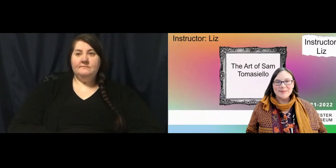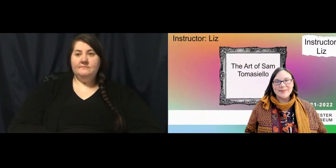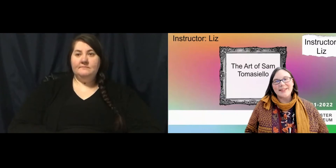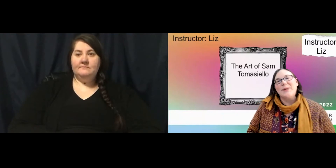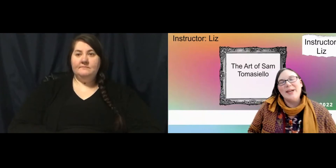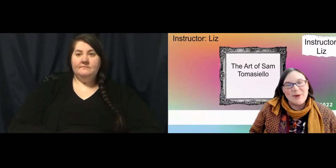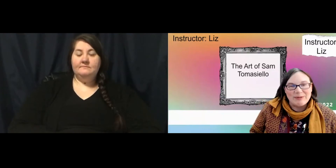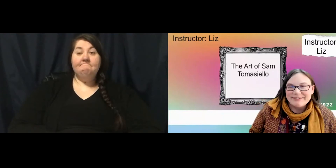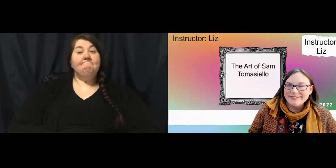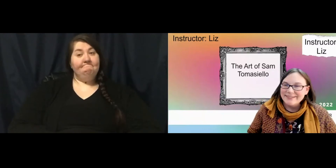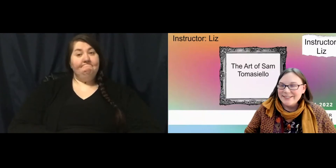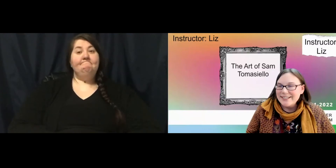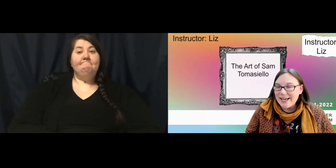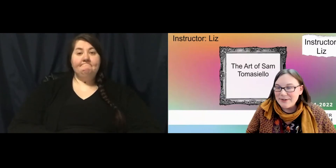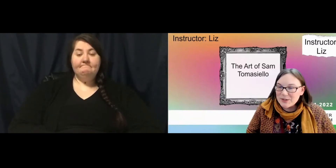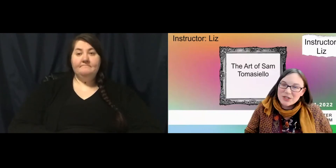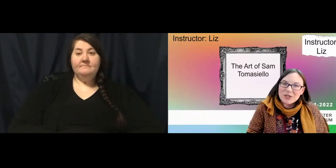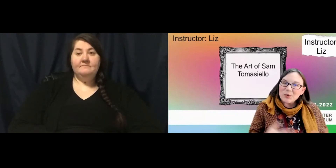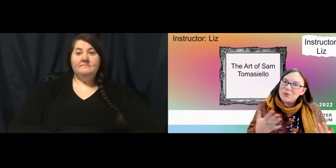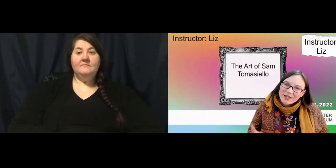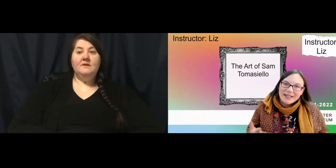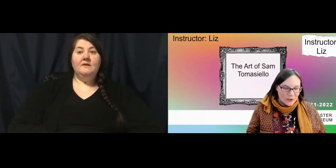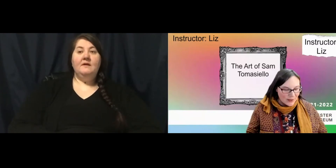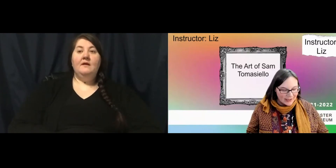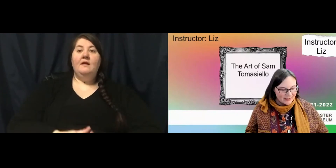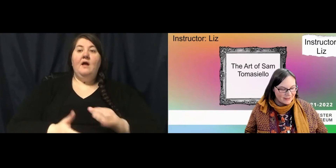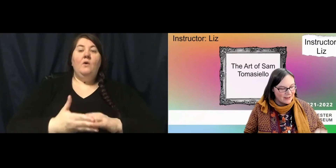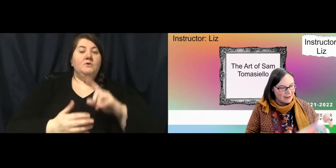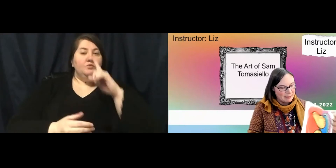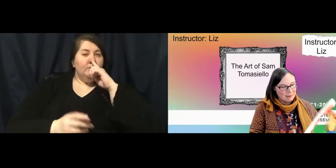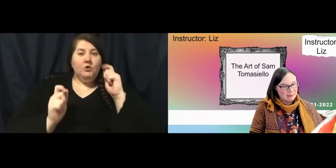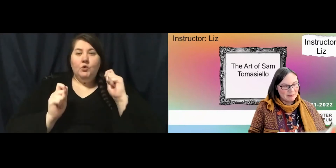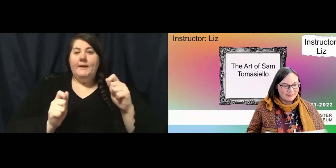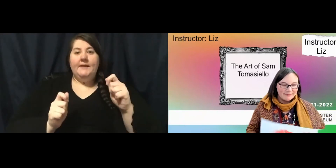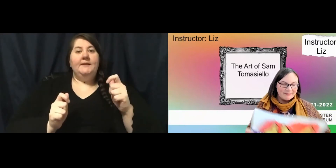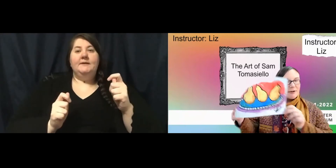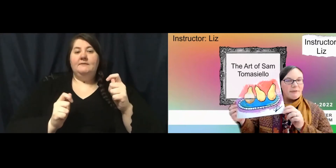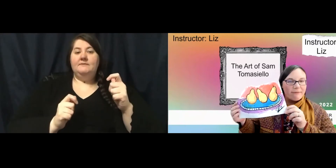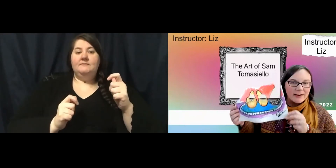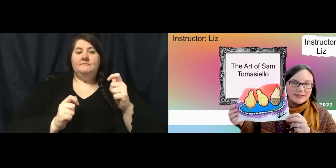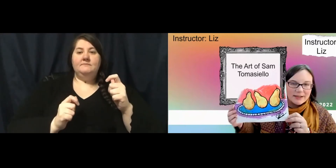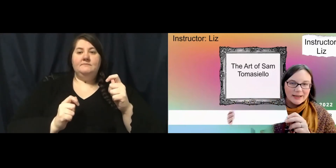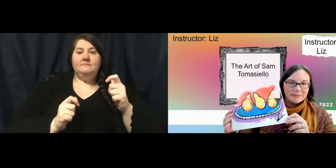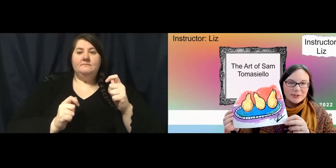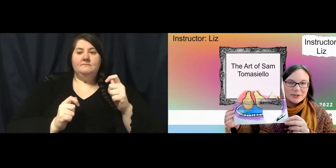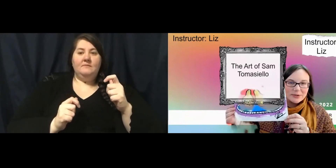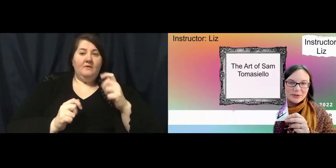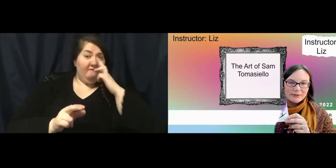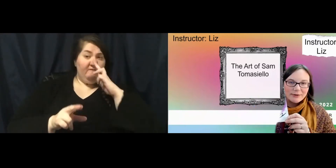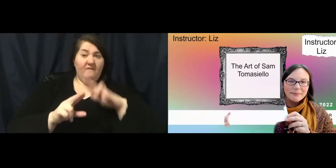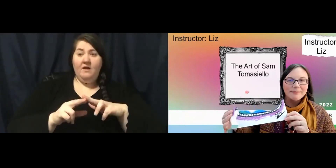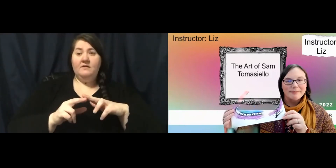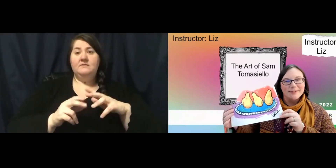There we go. That was just a really quick, fun time to